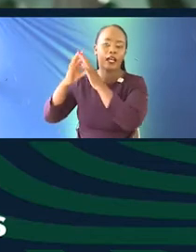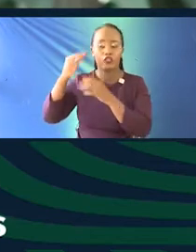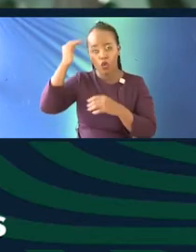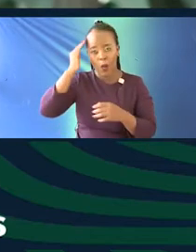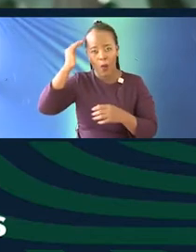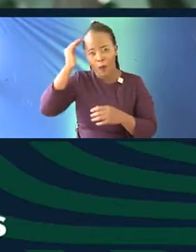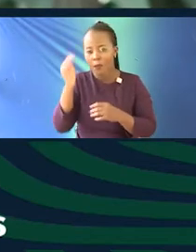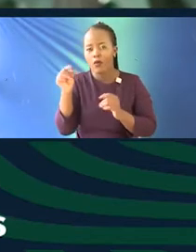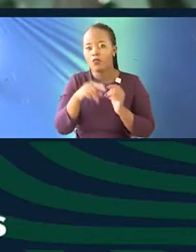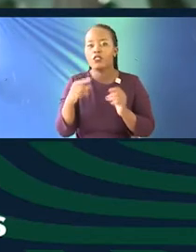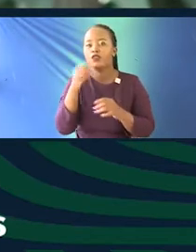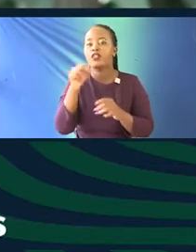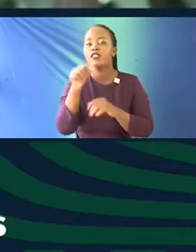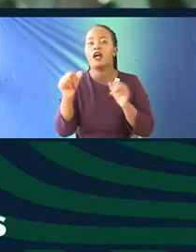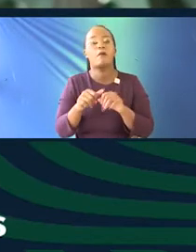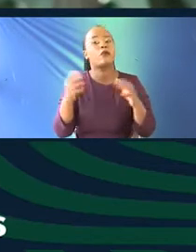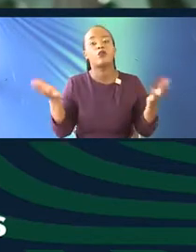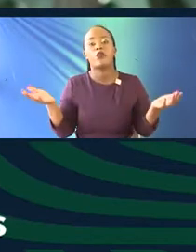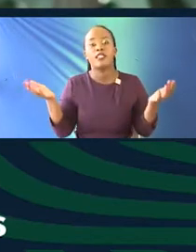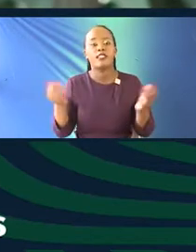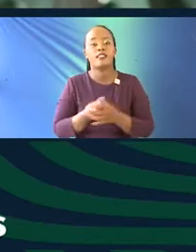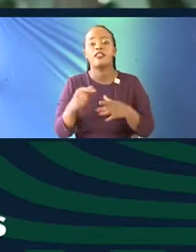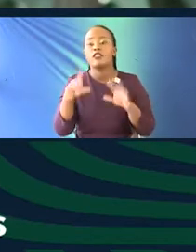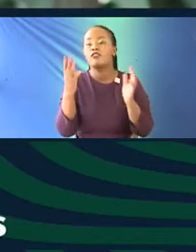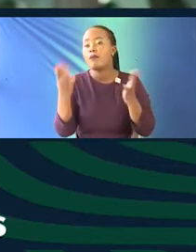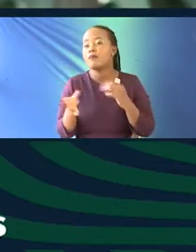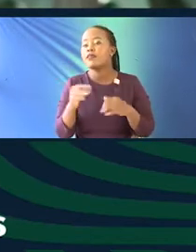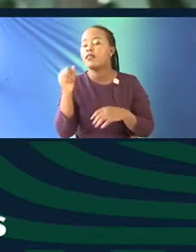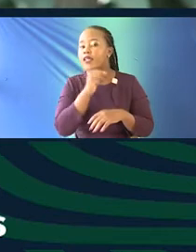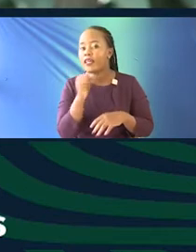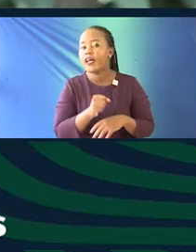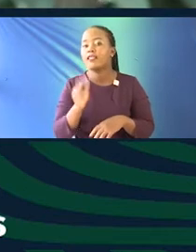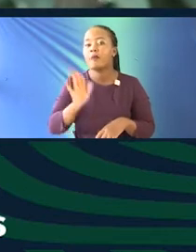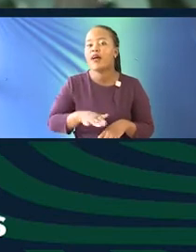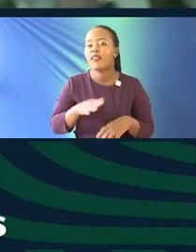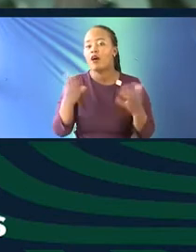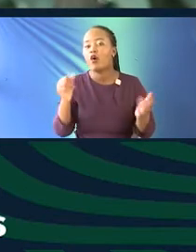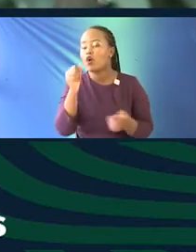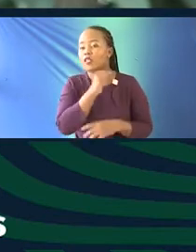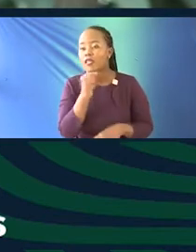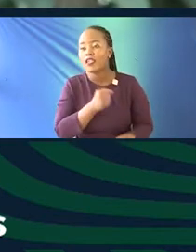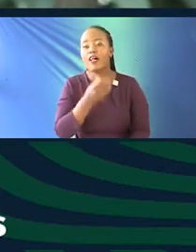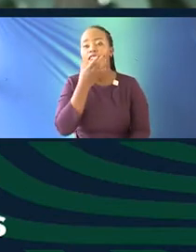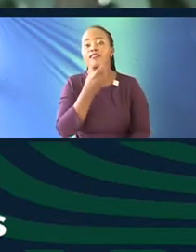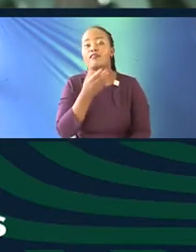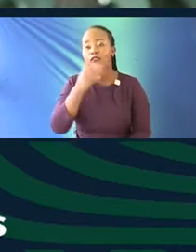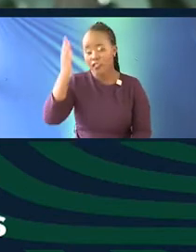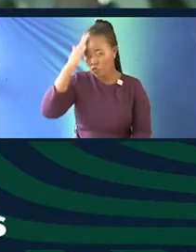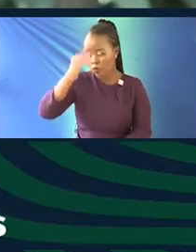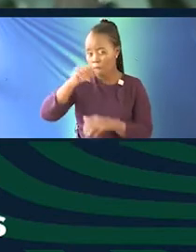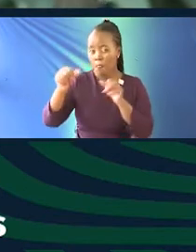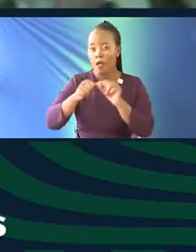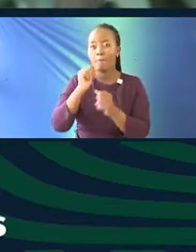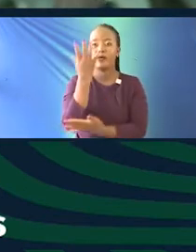memory, what are we talking about? The fact that your great-grandmother or your great-grandfather or anybody in that lineage knows about the